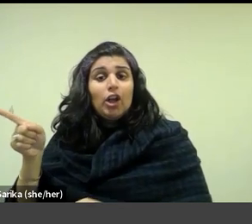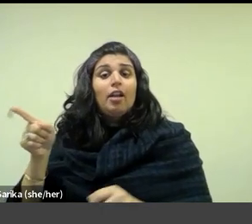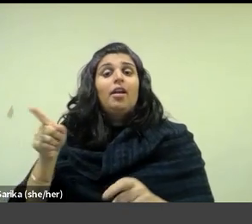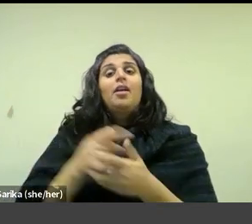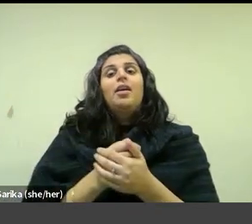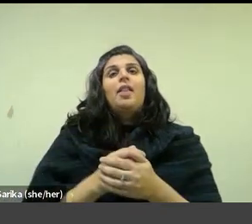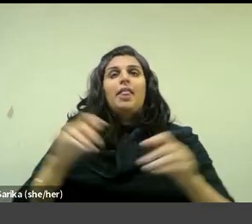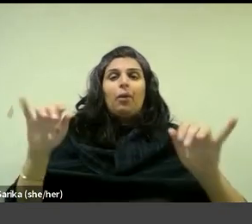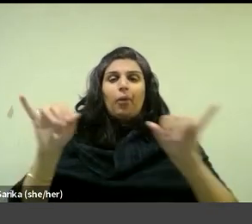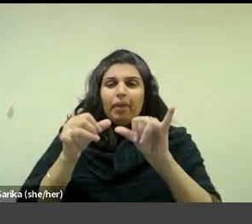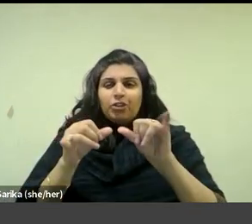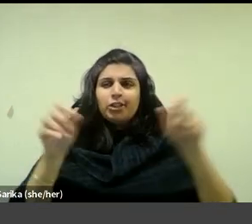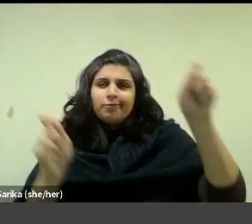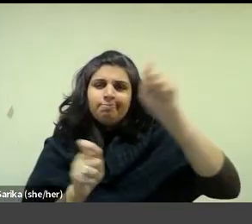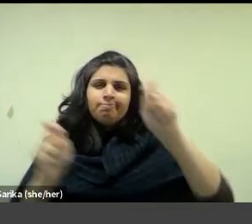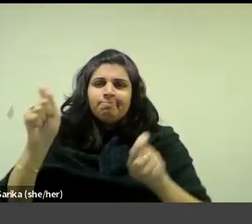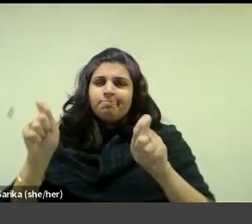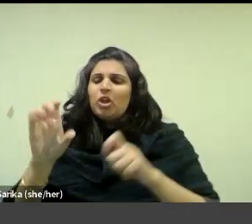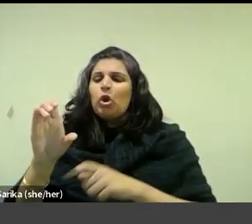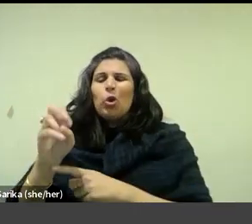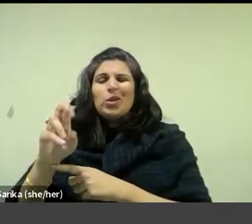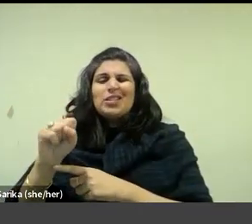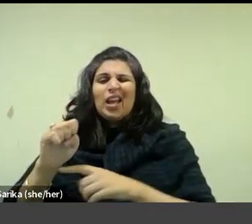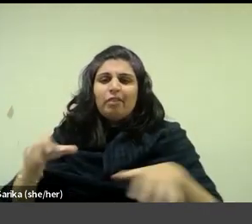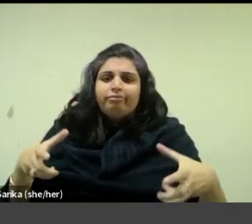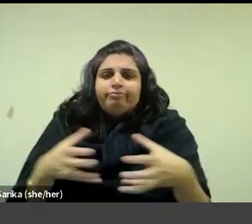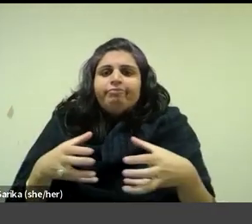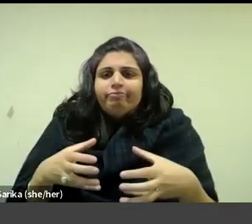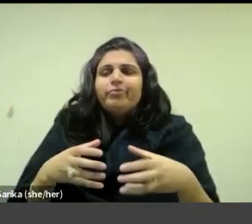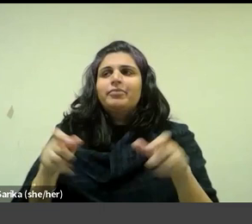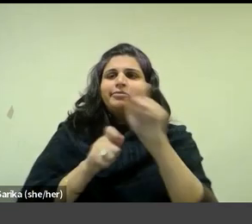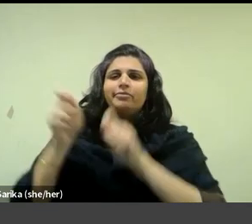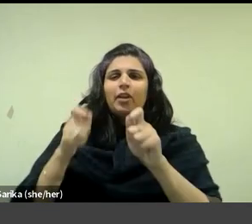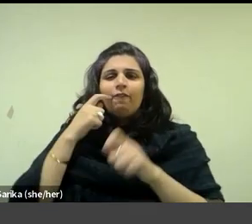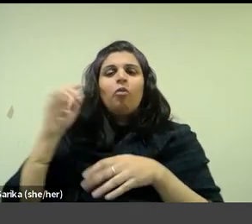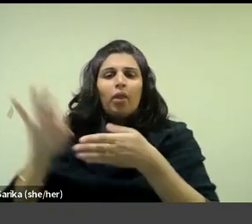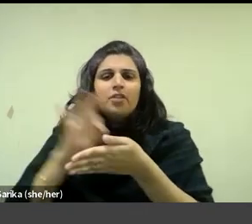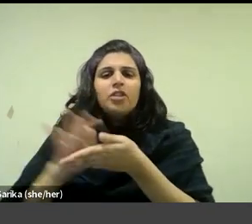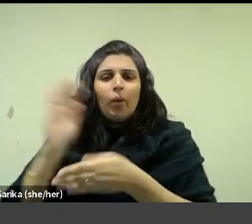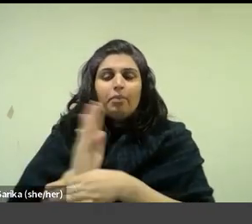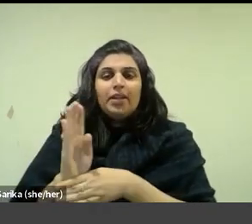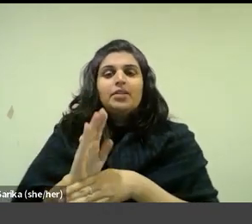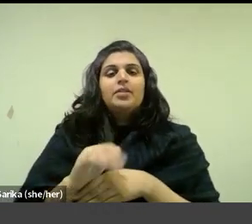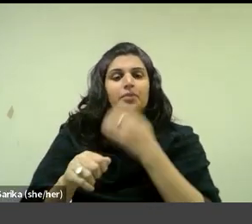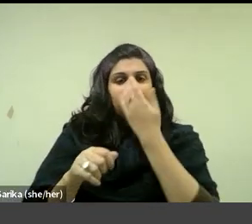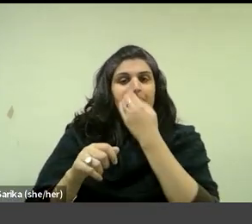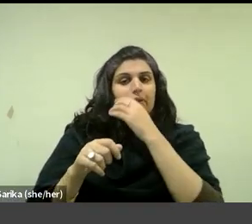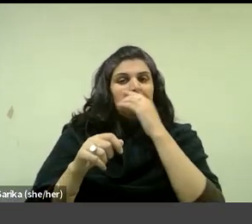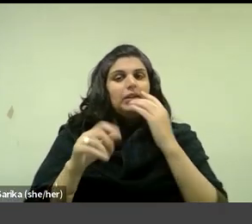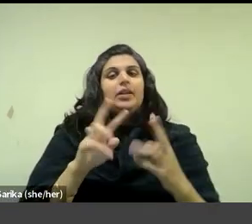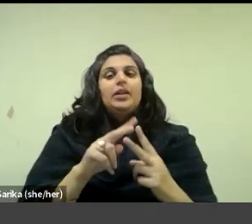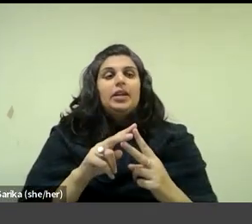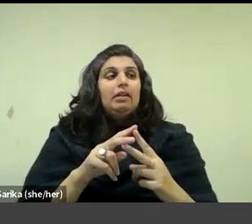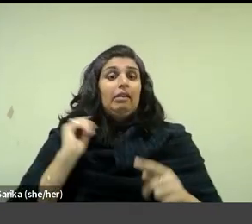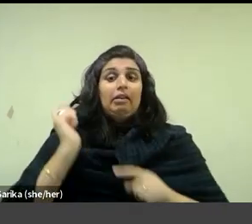and dressmaking business. It was most likely a supply of cardboard box offcuts, either gleaned or